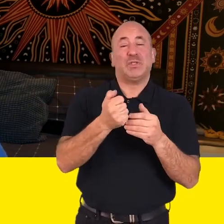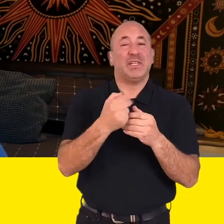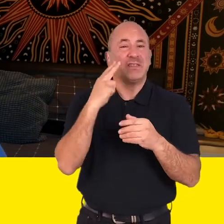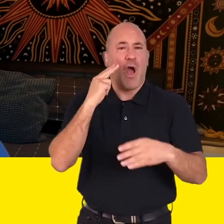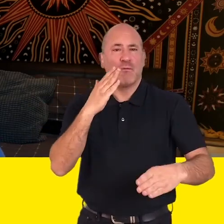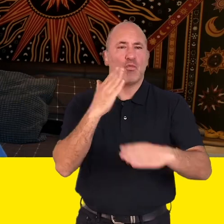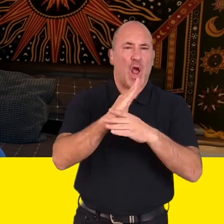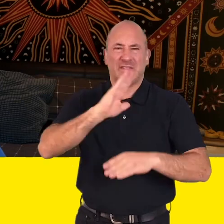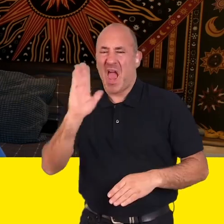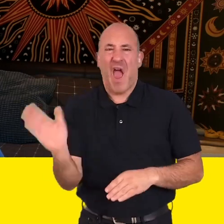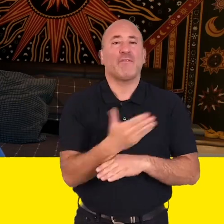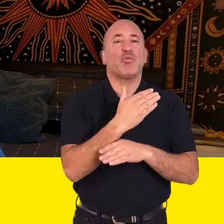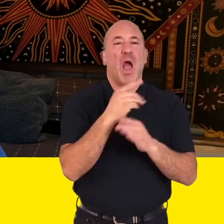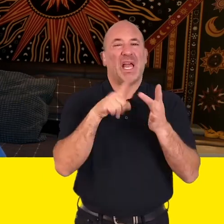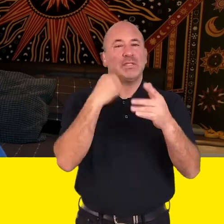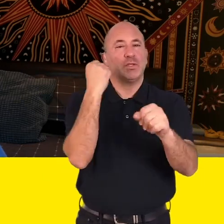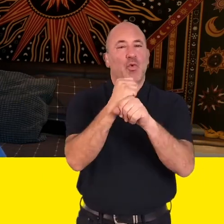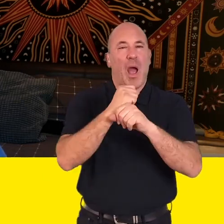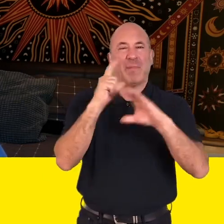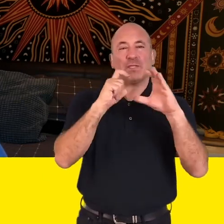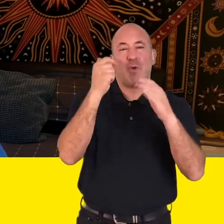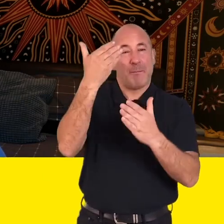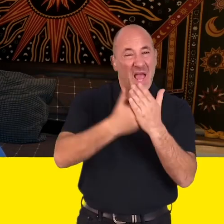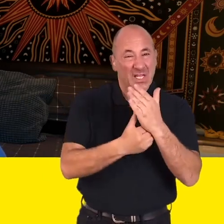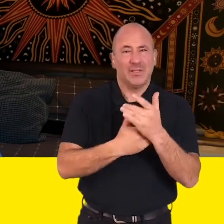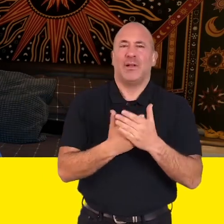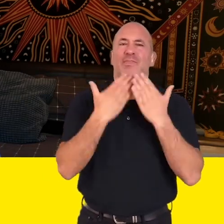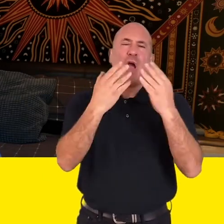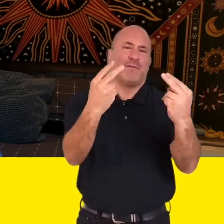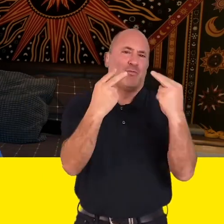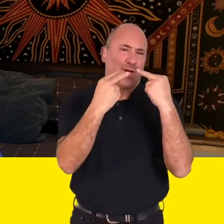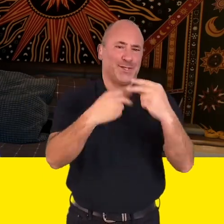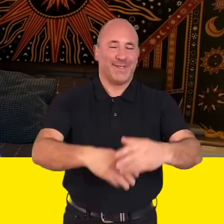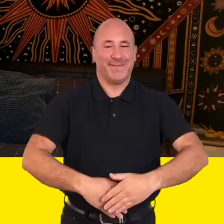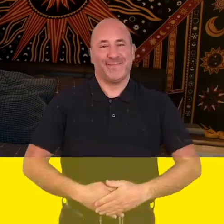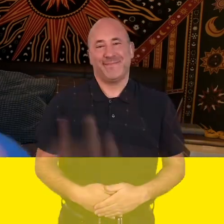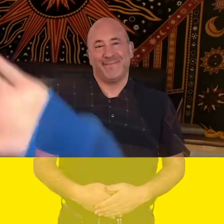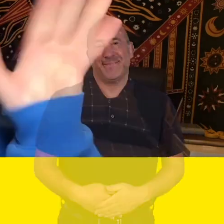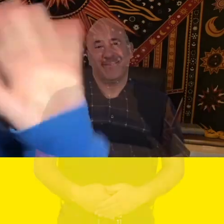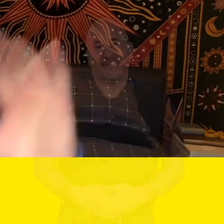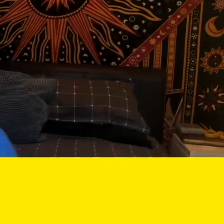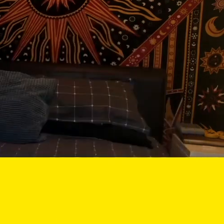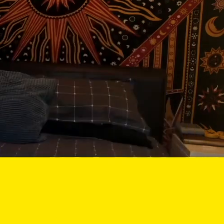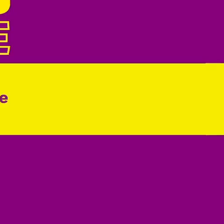message the deaf works everywhere Instagram page listed below. Thank you so much for watching